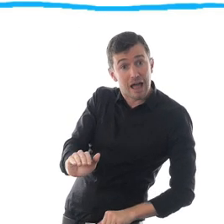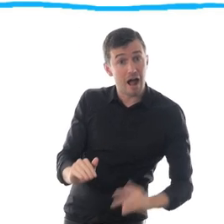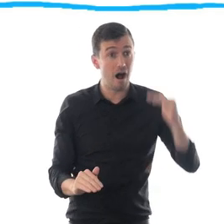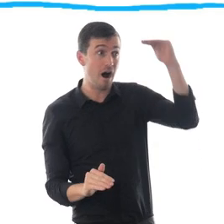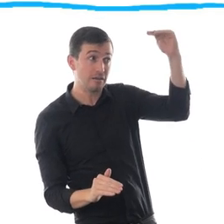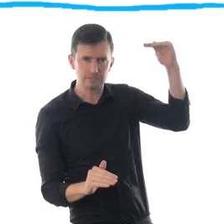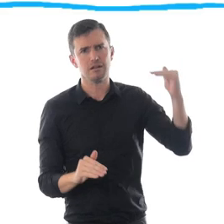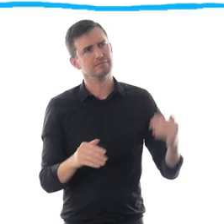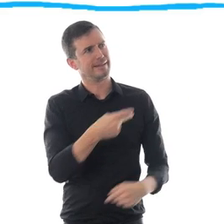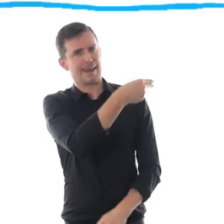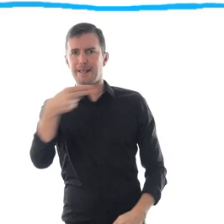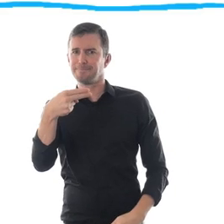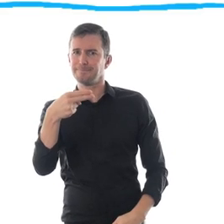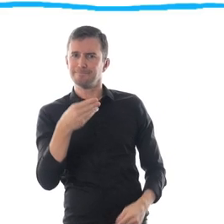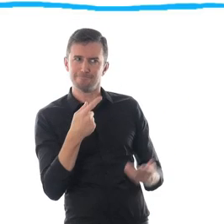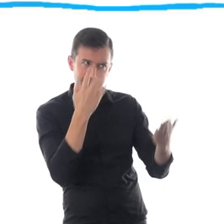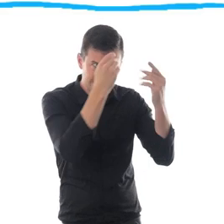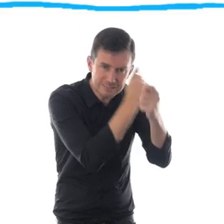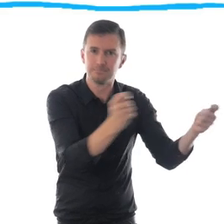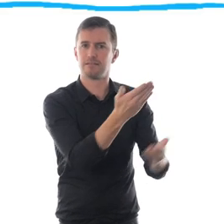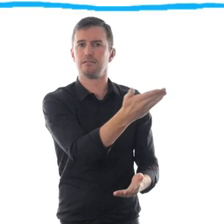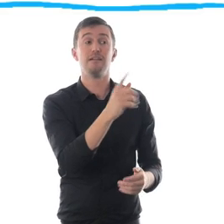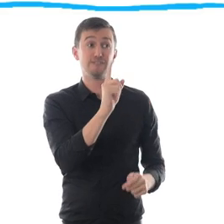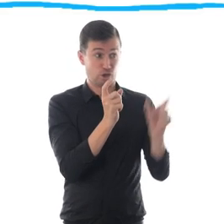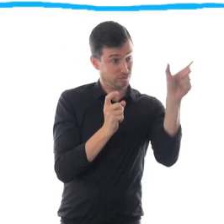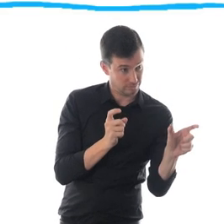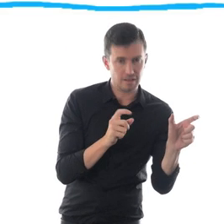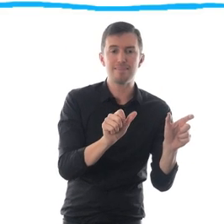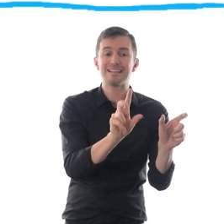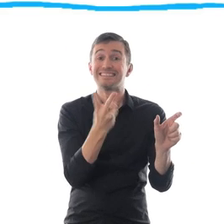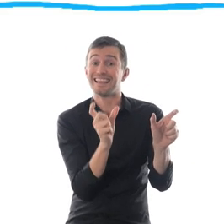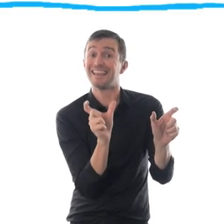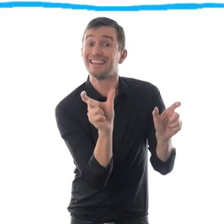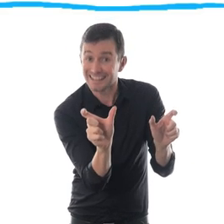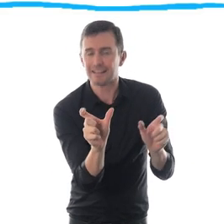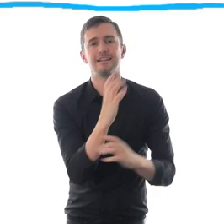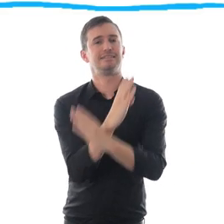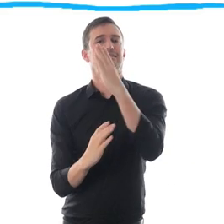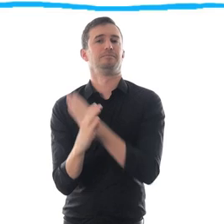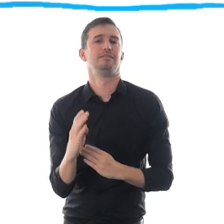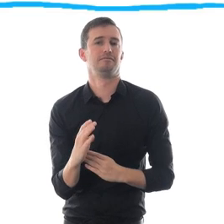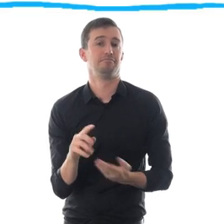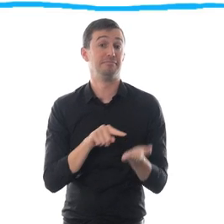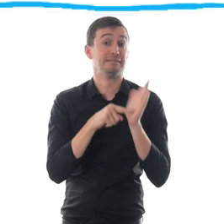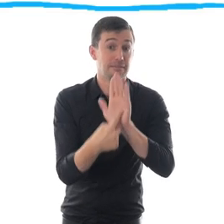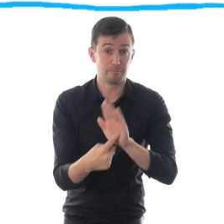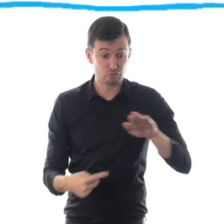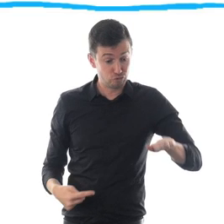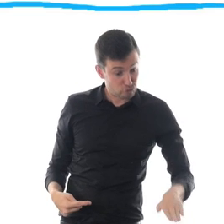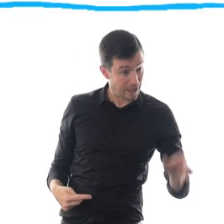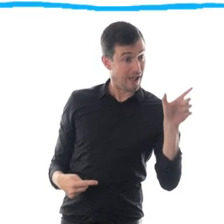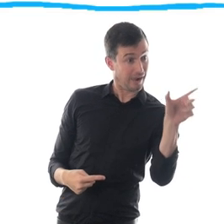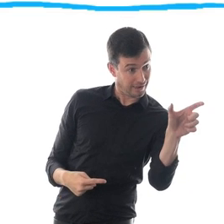children with disabilities. In French, enfants en situation de handicap. In Spanish, niñas y niños con